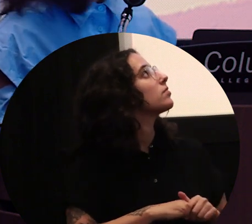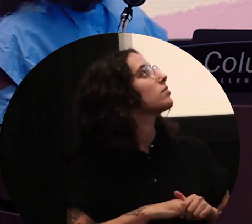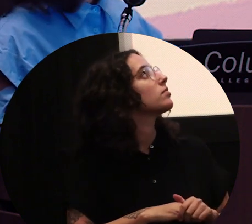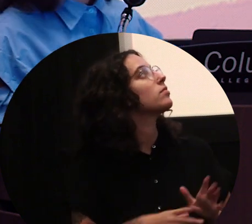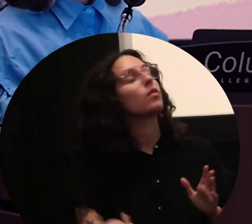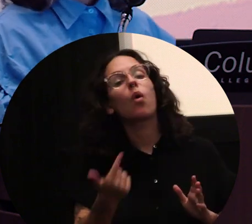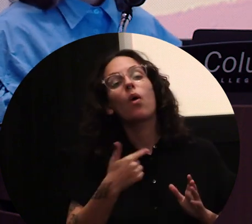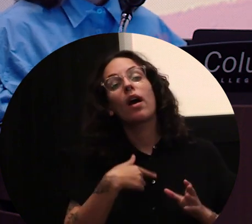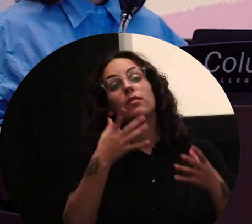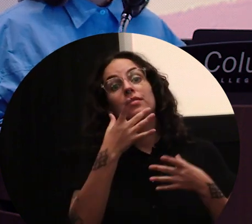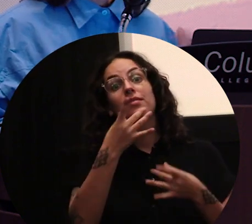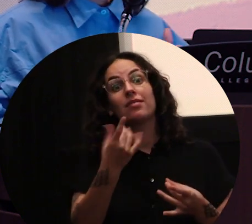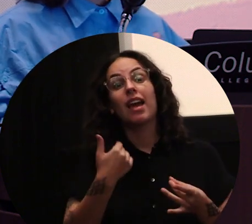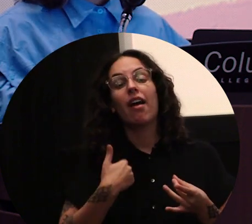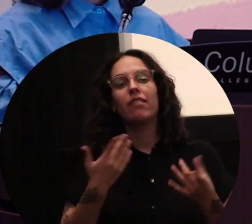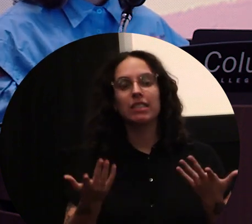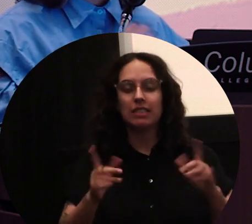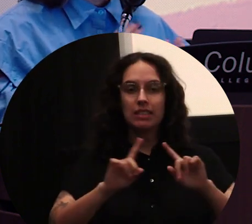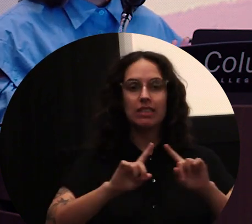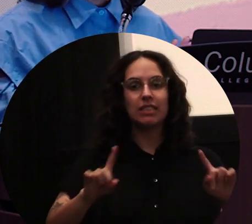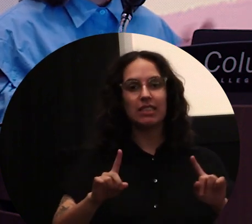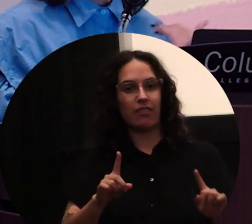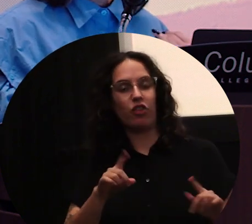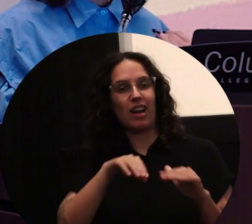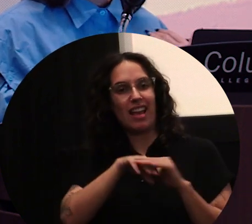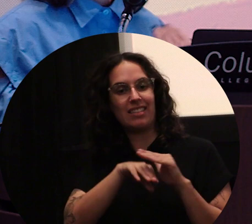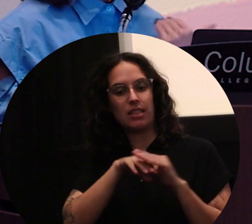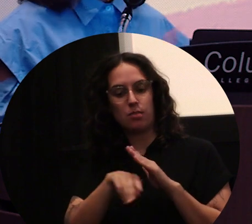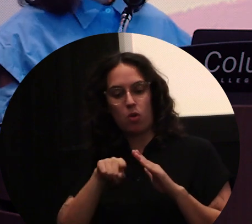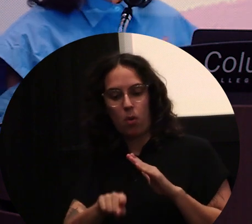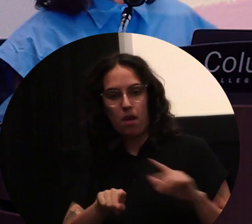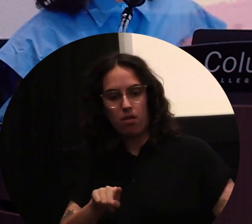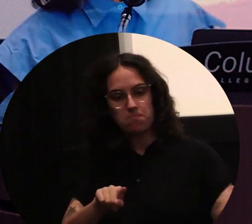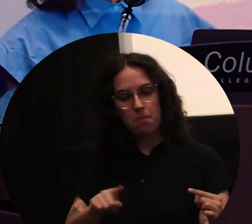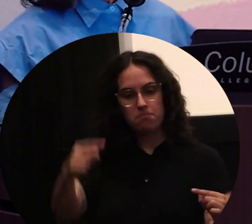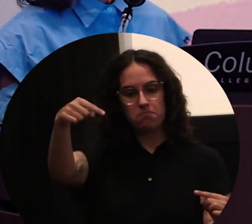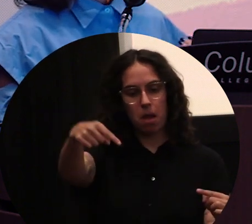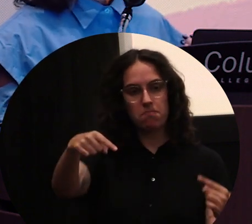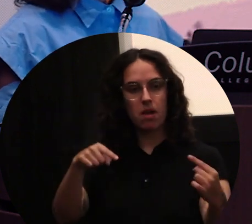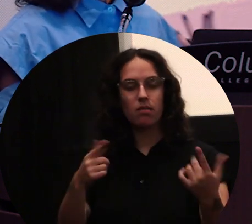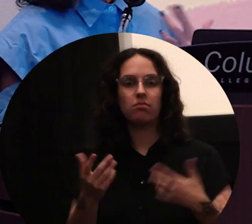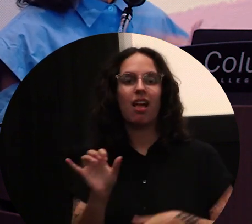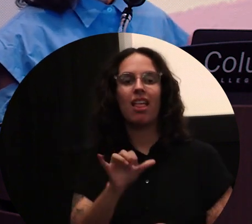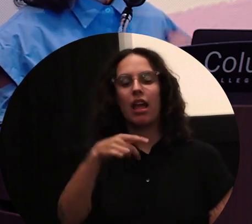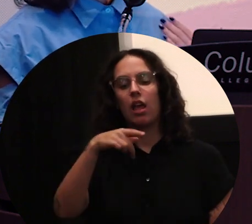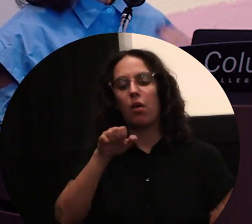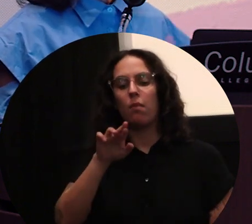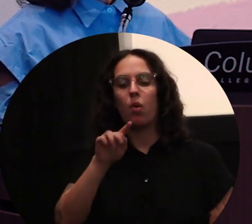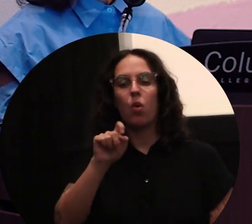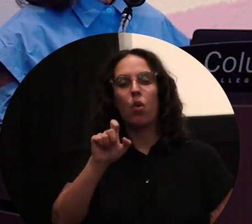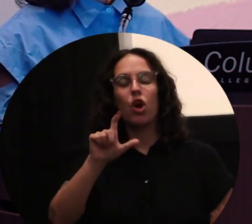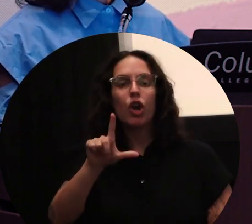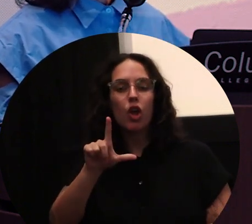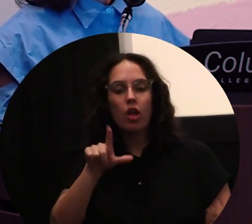in creating different points of access for people to look and peer through, I was thinking about portals, was thinking about, you know, sanctuary as